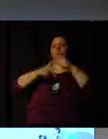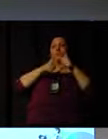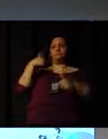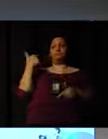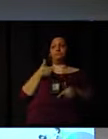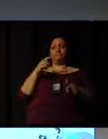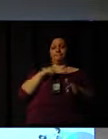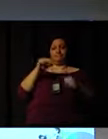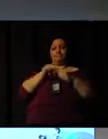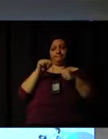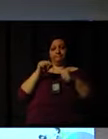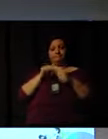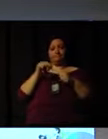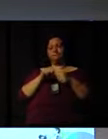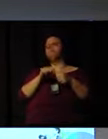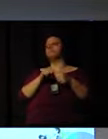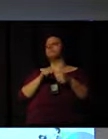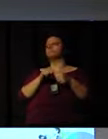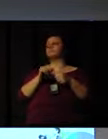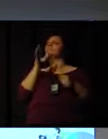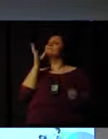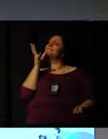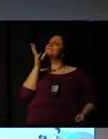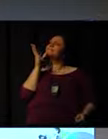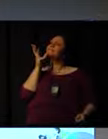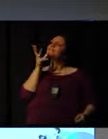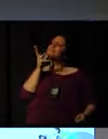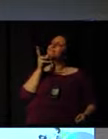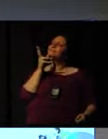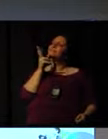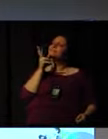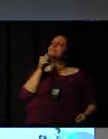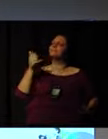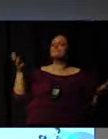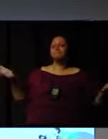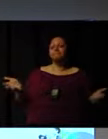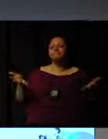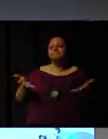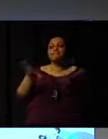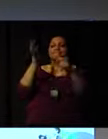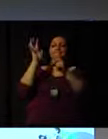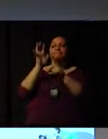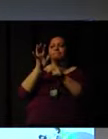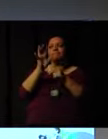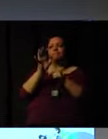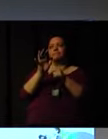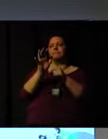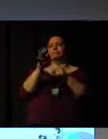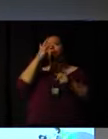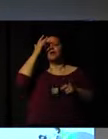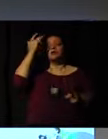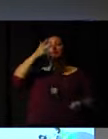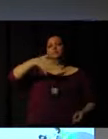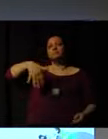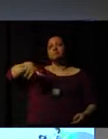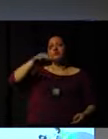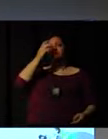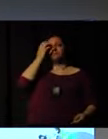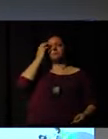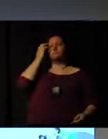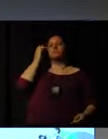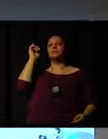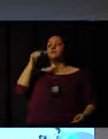very much, very, very slowly nurturing the young people. And it's all down to the skill of the